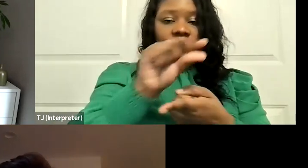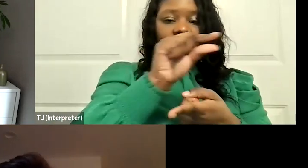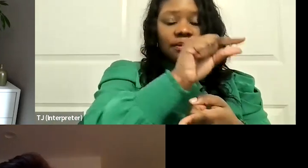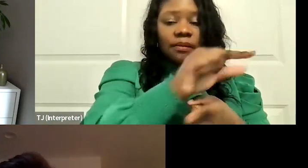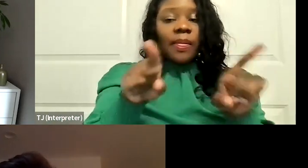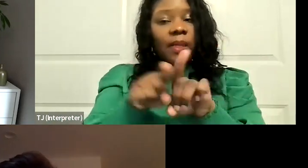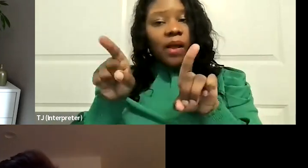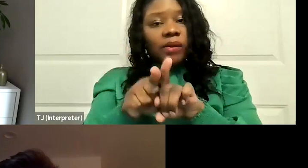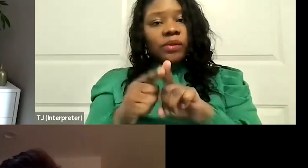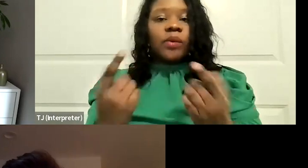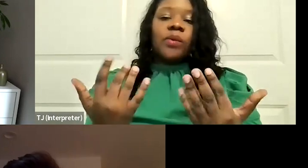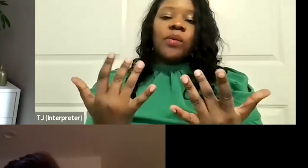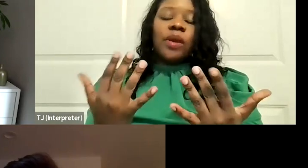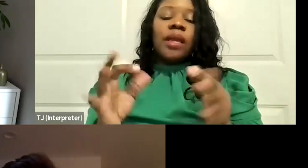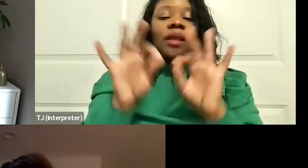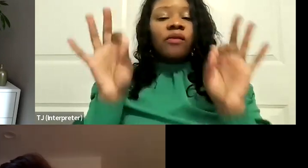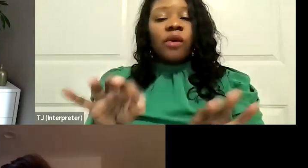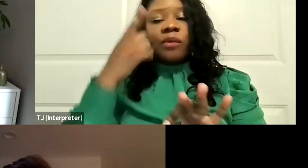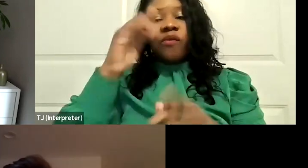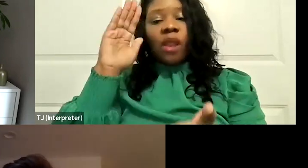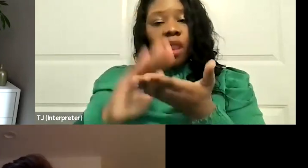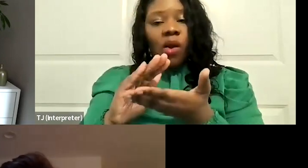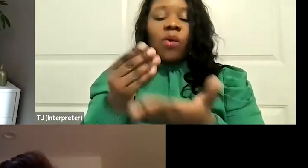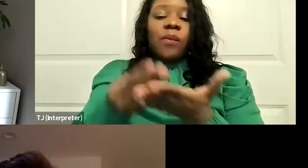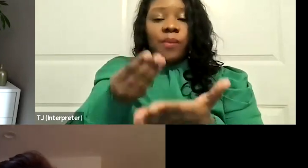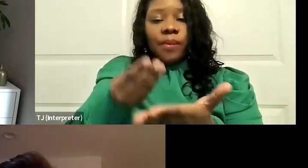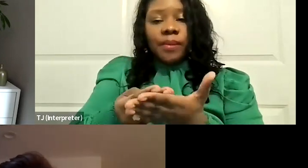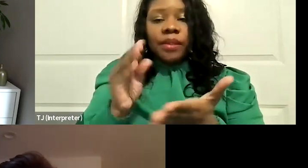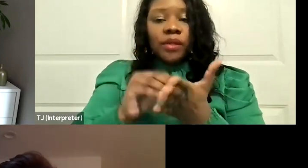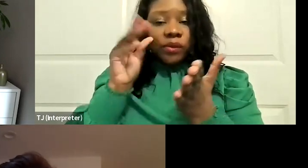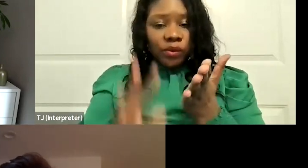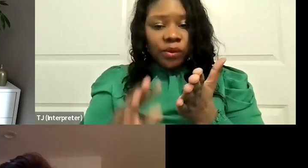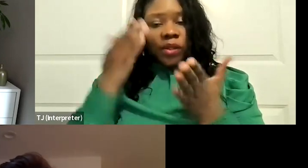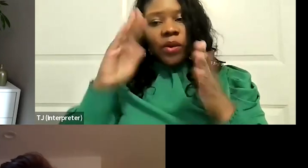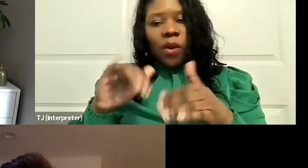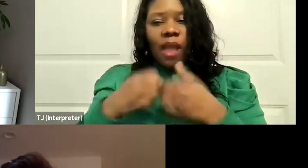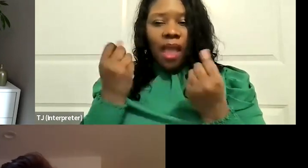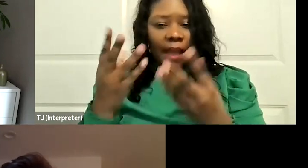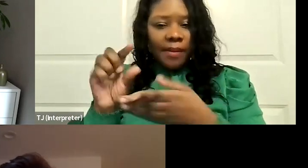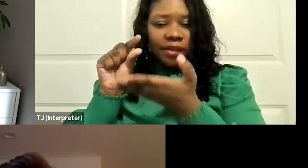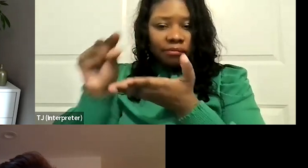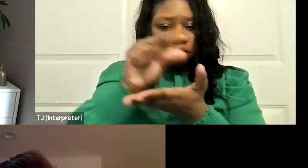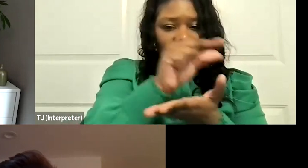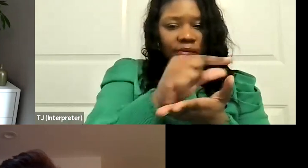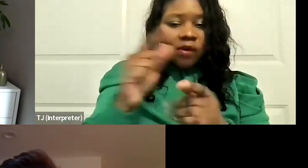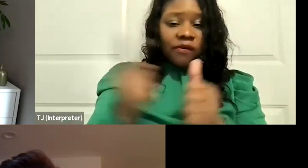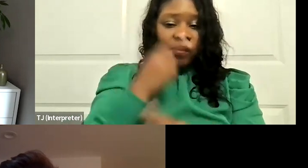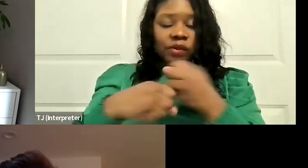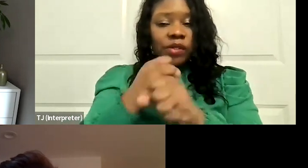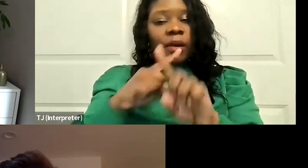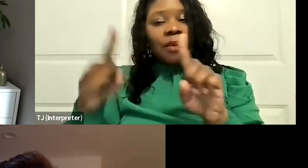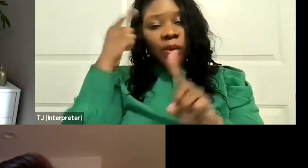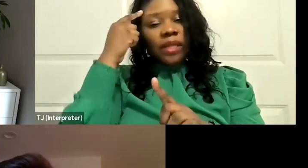low-income students. We don't know exactly what the allocation will be in the first year of implementation, but we envision it will range between